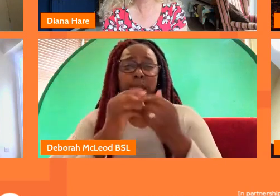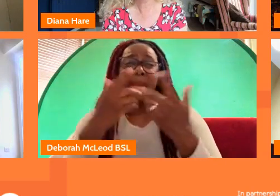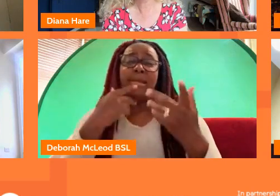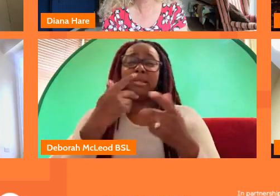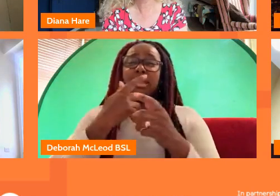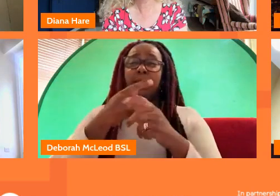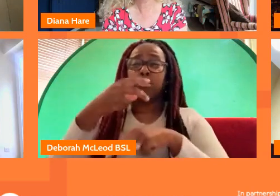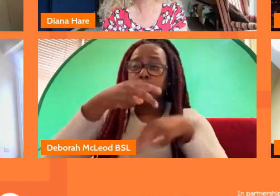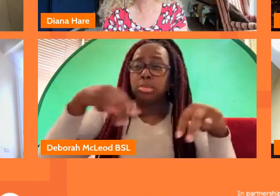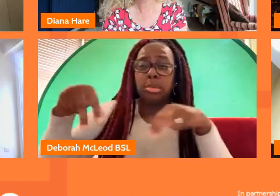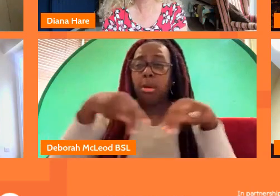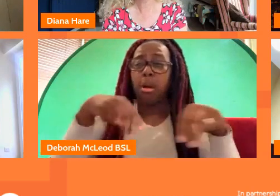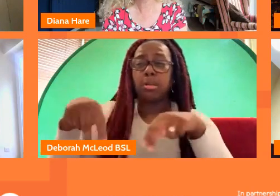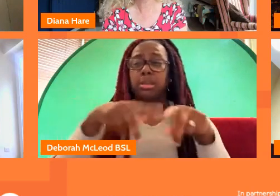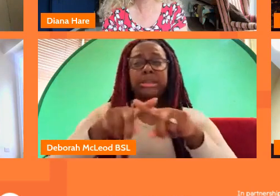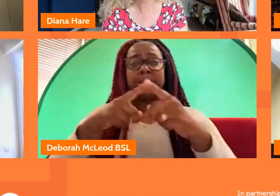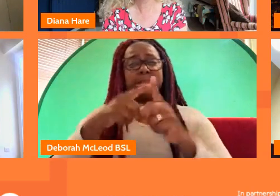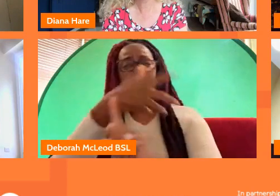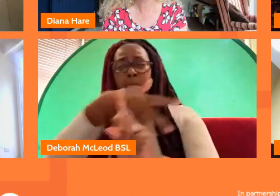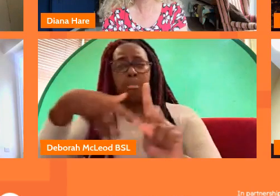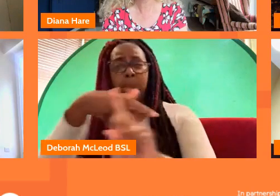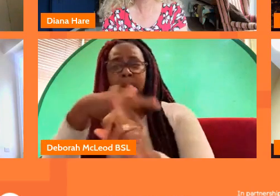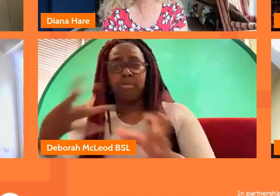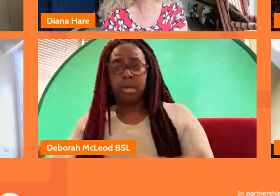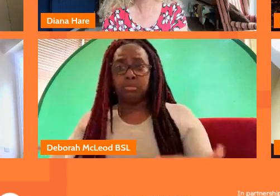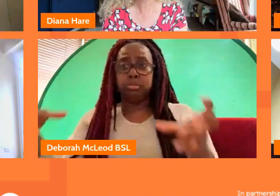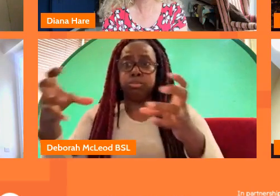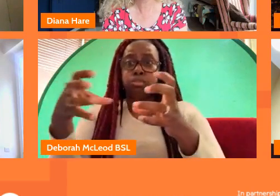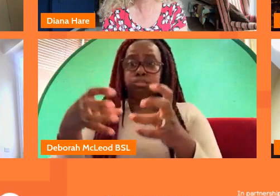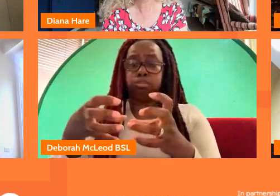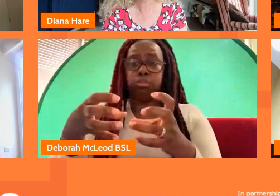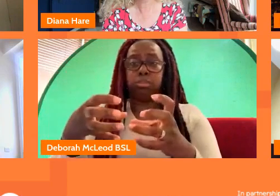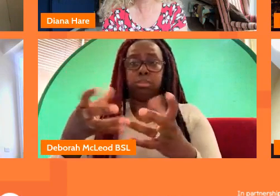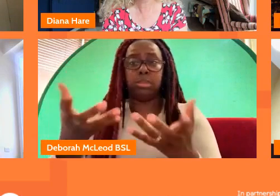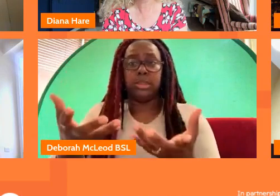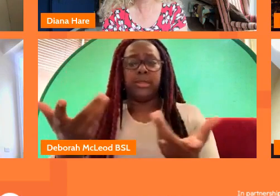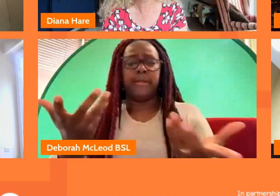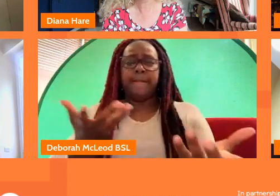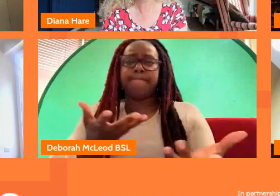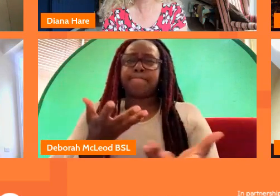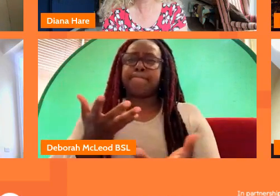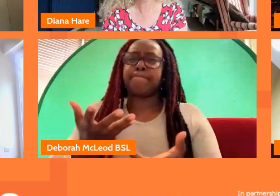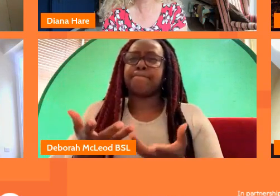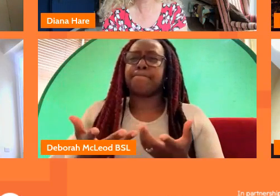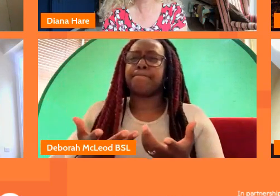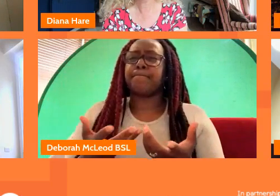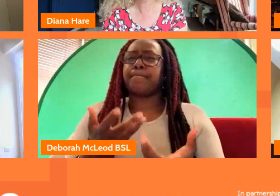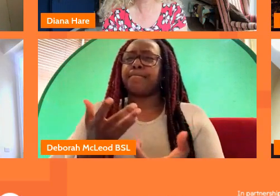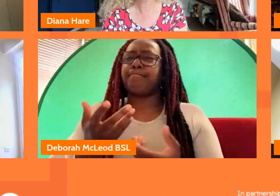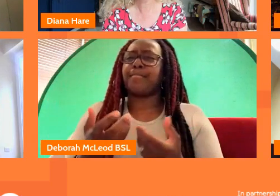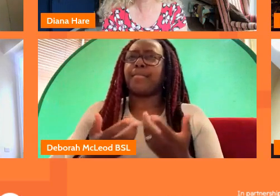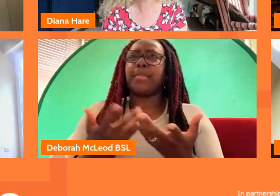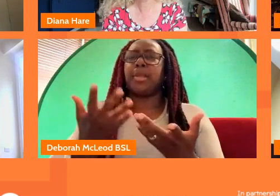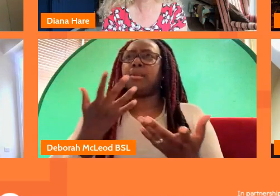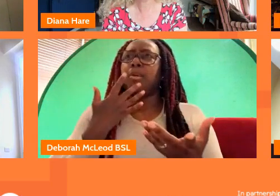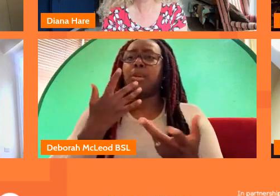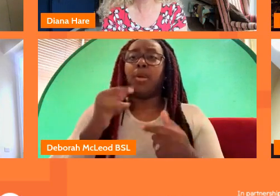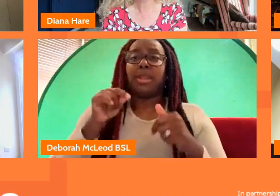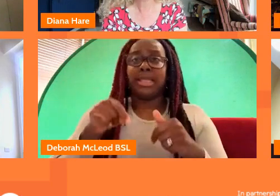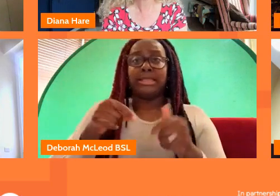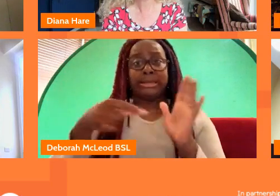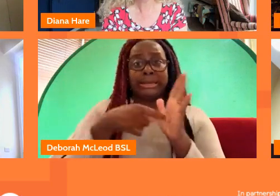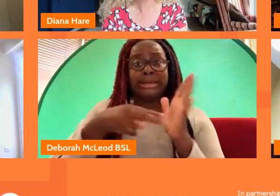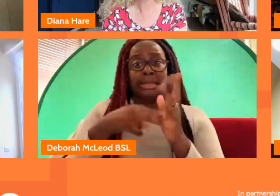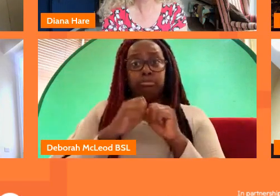um people from very different backgrounds that that there was that um there was that this is for broadcast